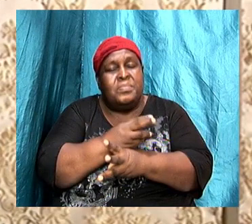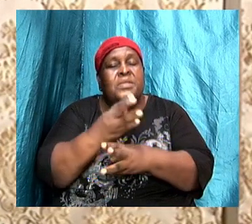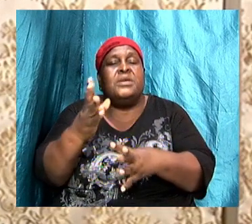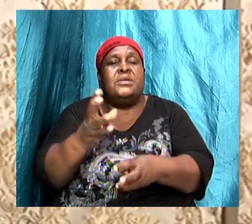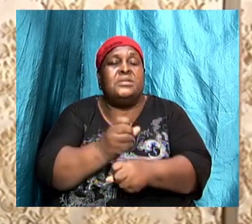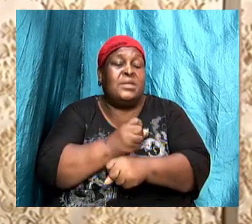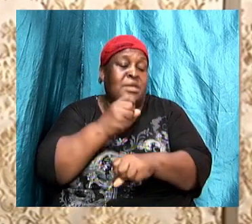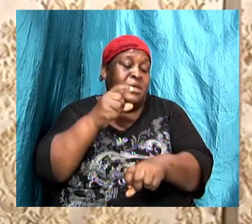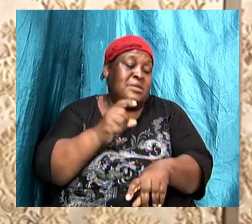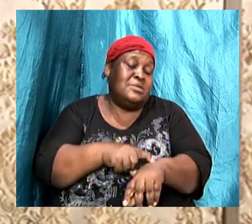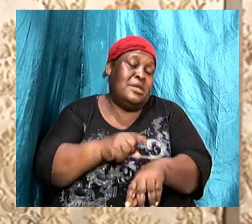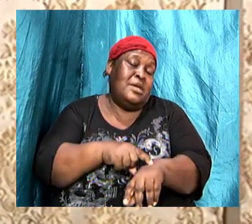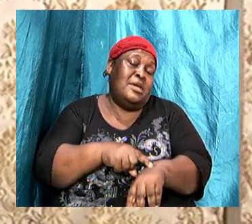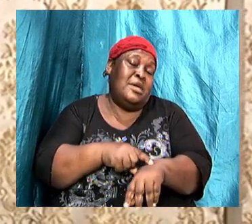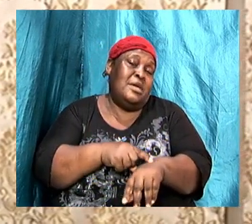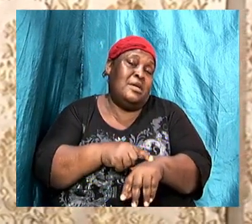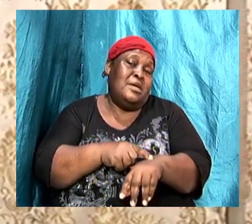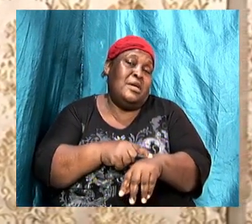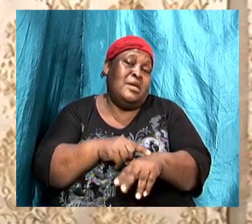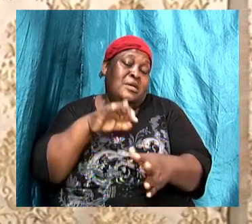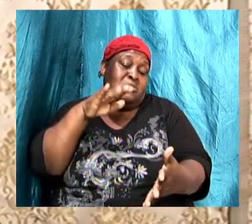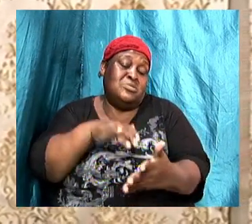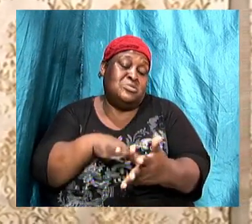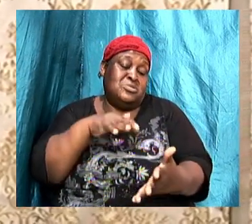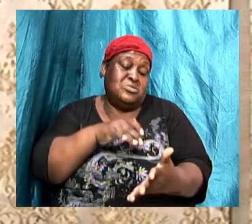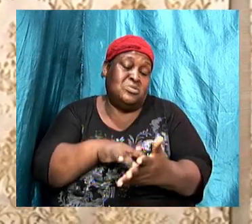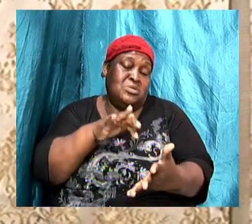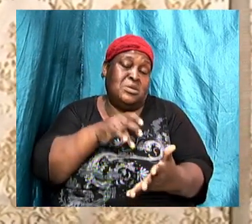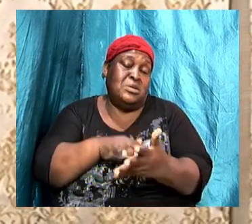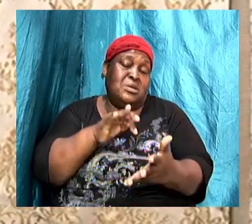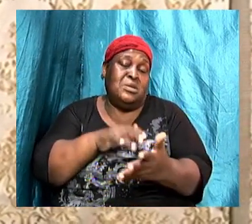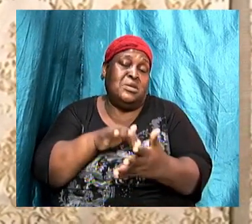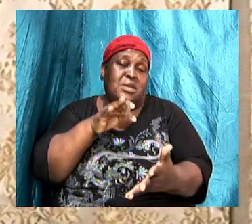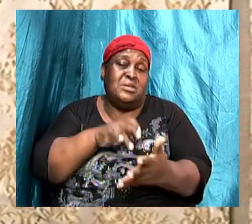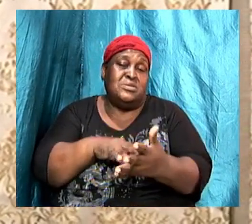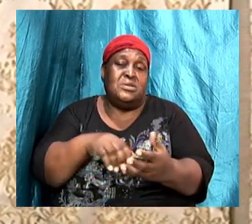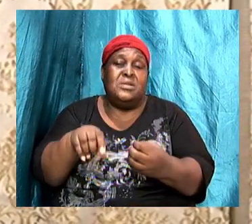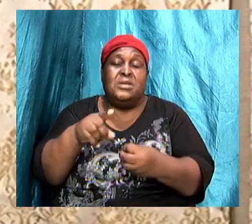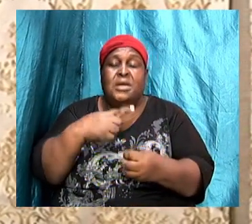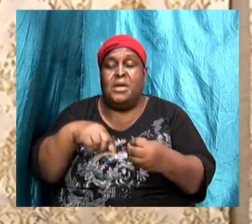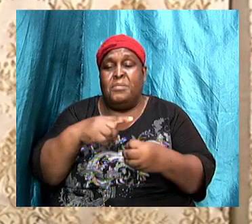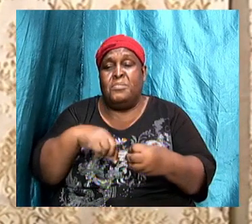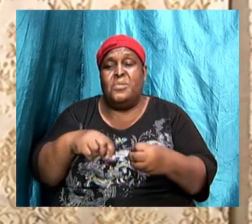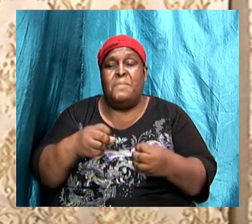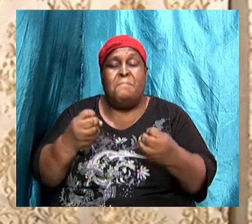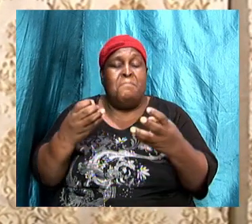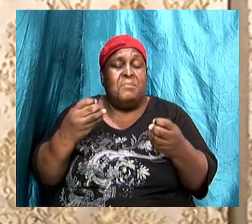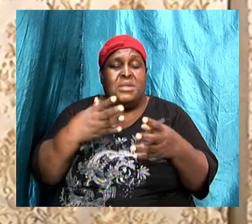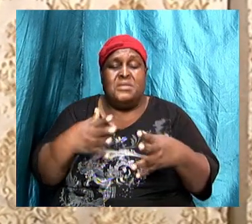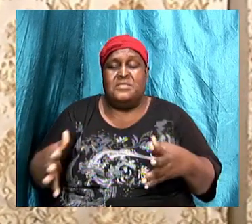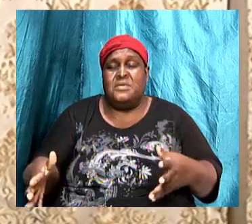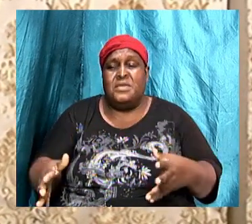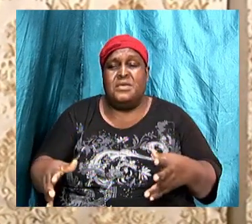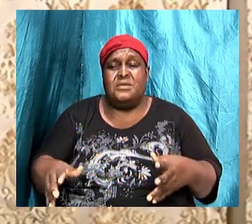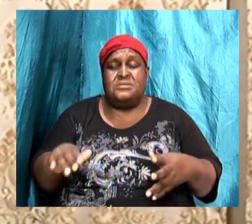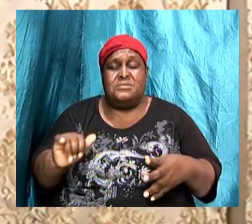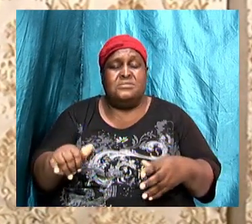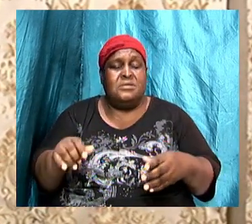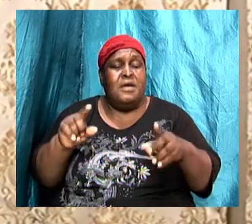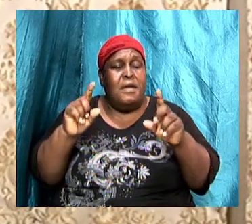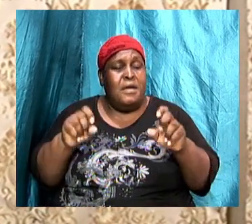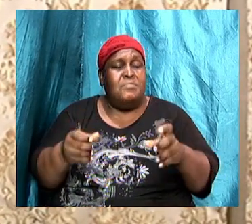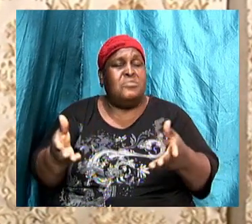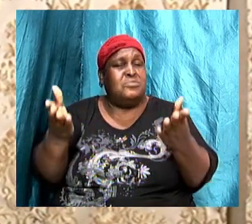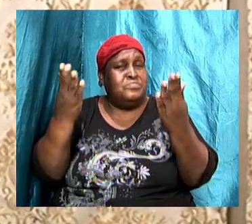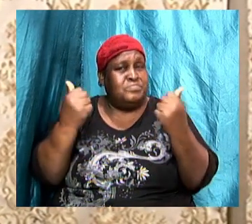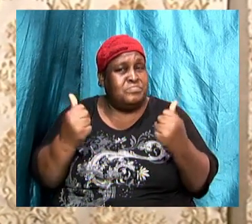to go through and to go into a lot of the things that were to come and we therefore spent